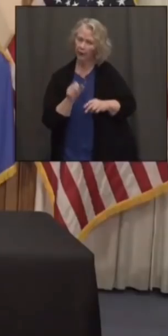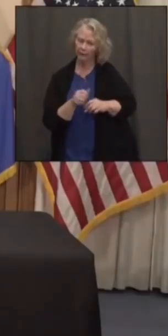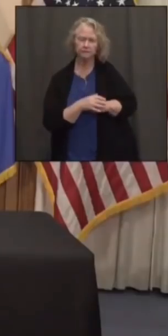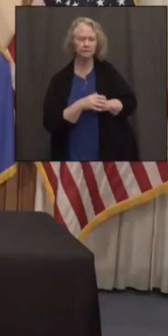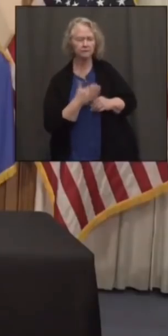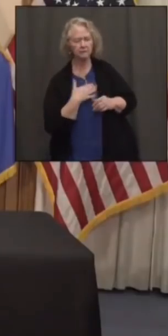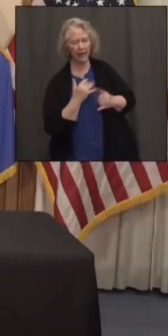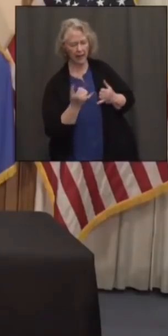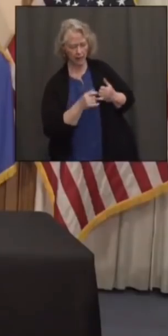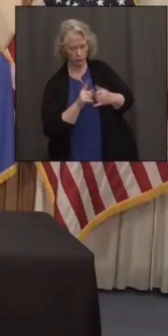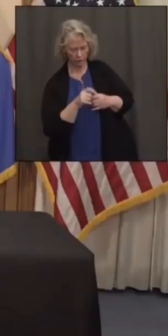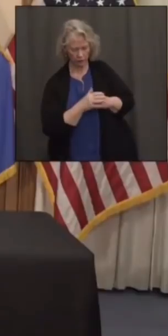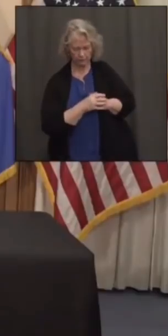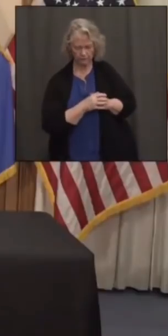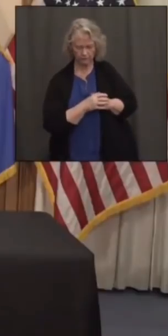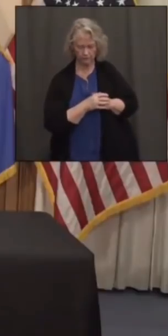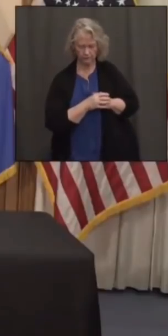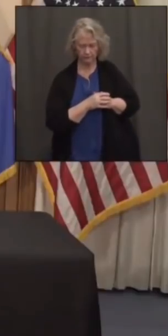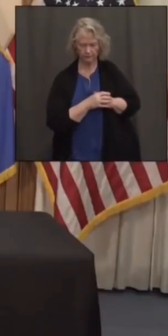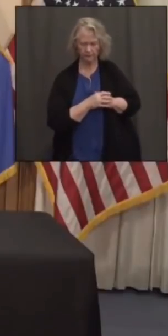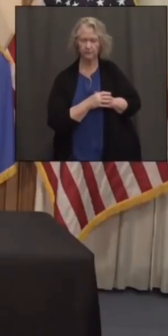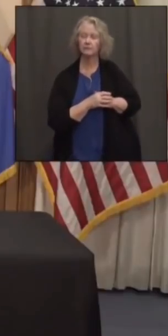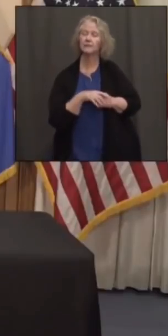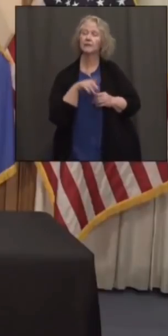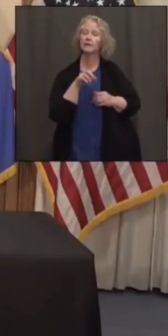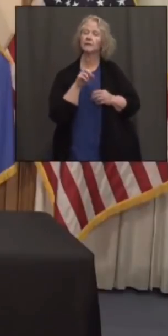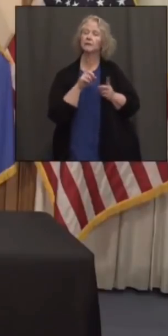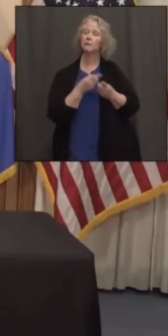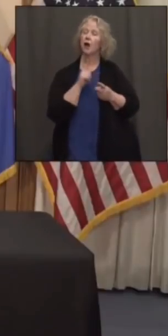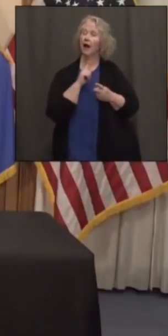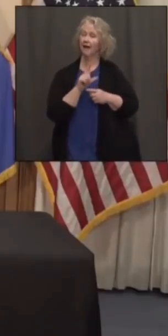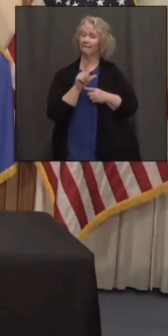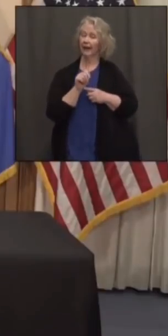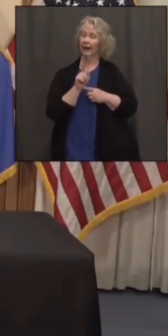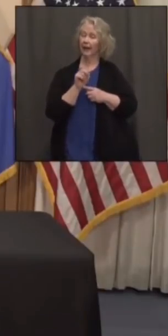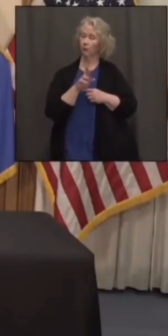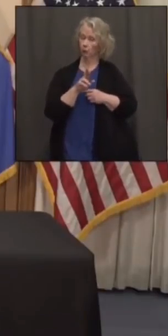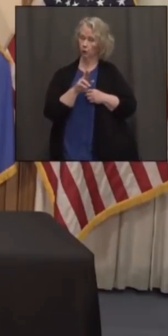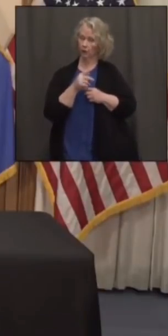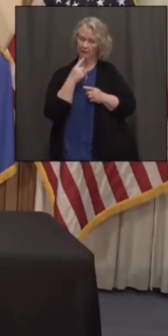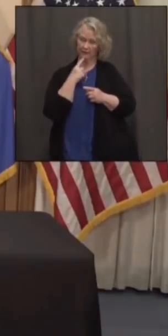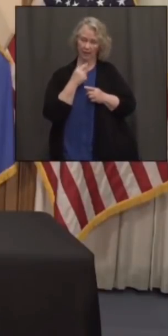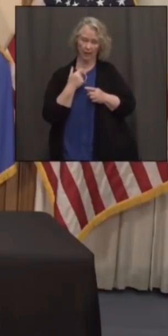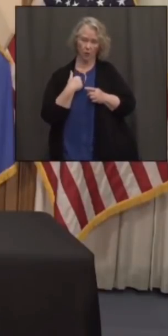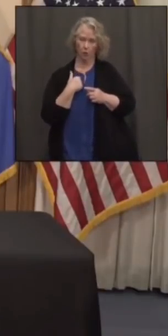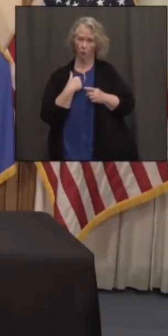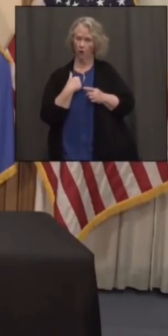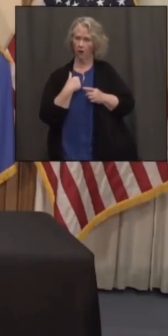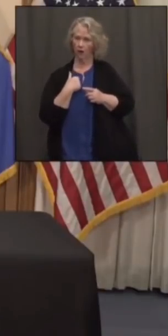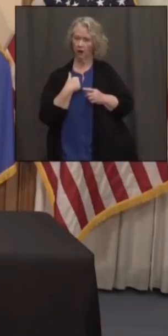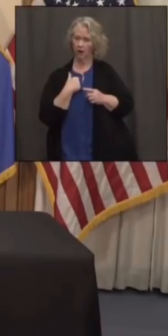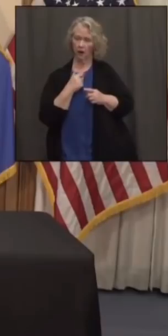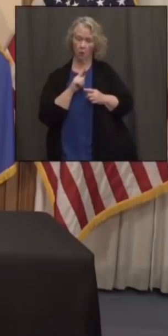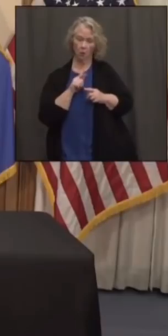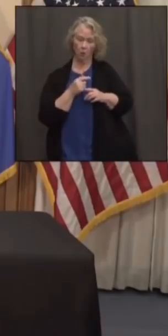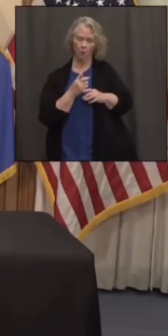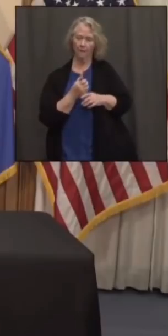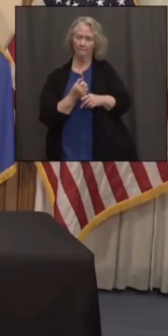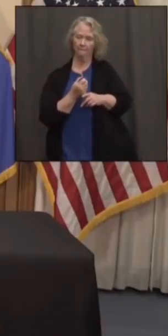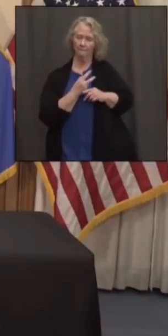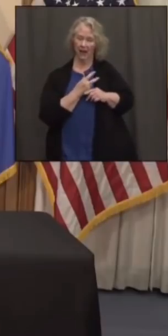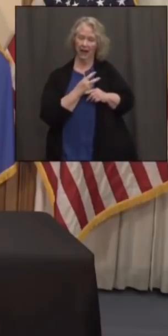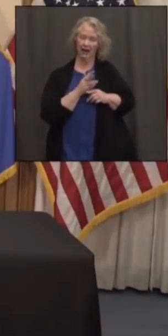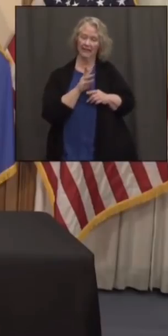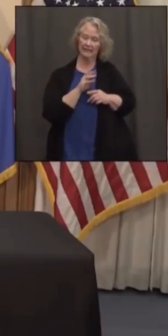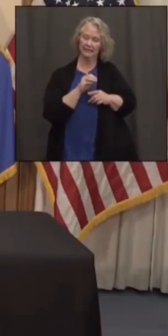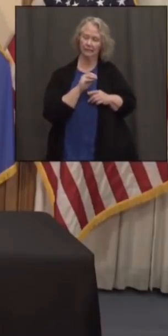last question here. The Department of Labor is reporting that we have only recovered six out of every 10 jobs right now in the